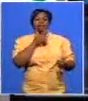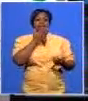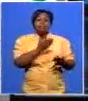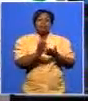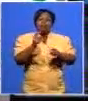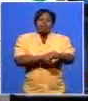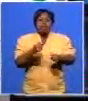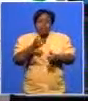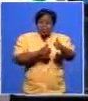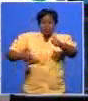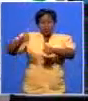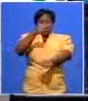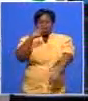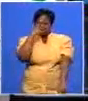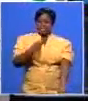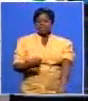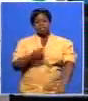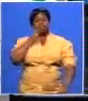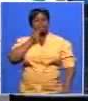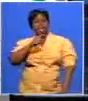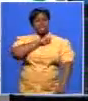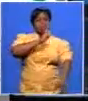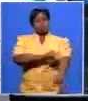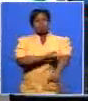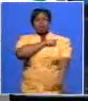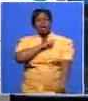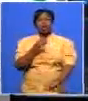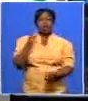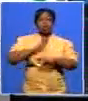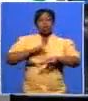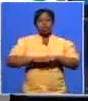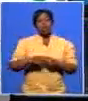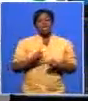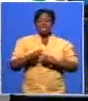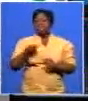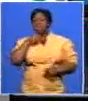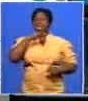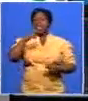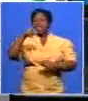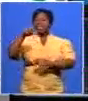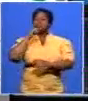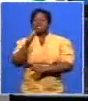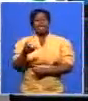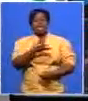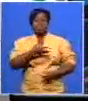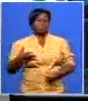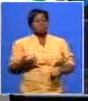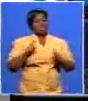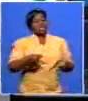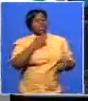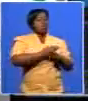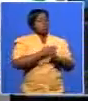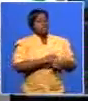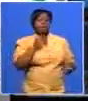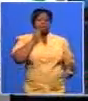society are real are not a dream and if helen is going to run away and no these women are not competent enough men are now competent